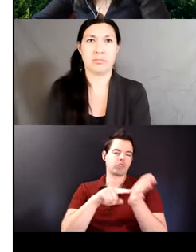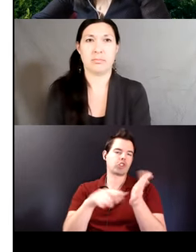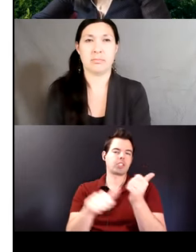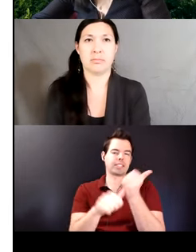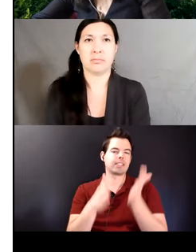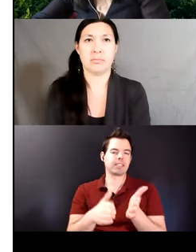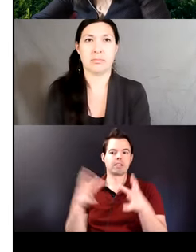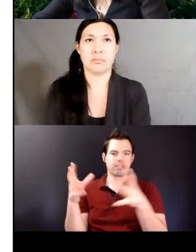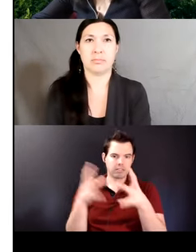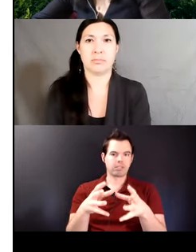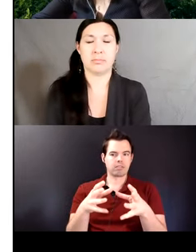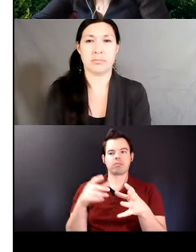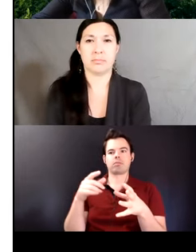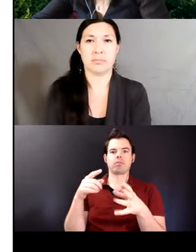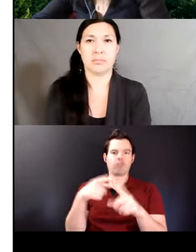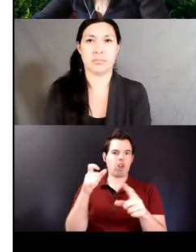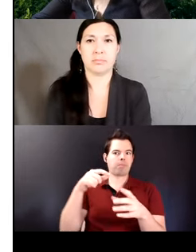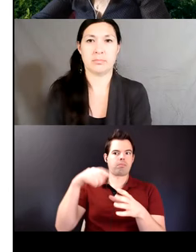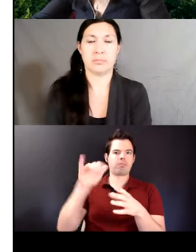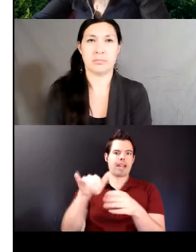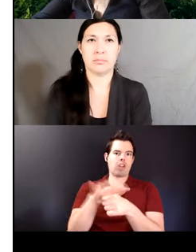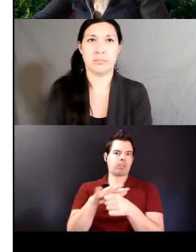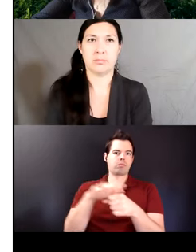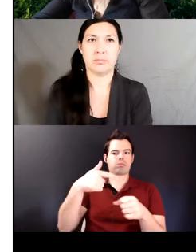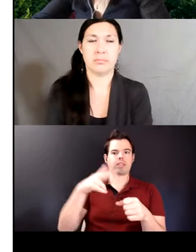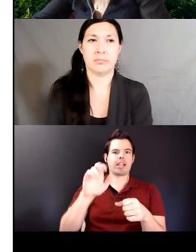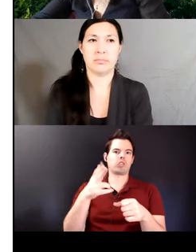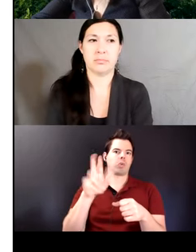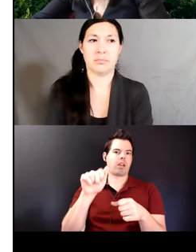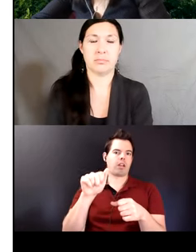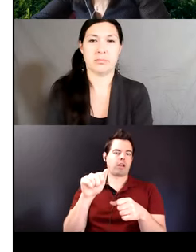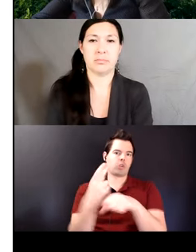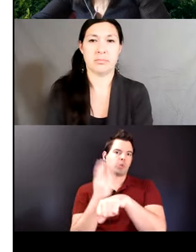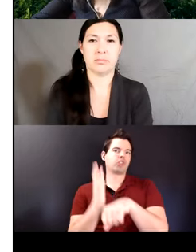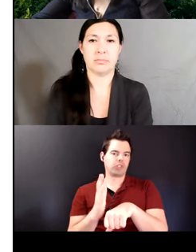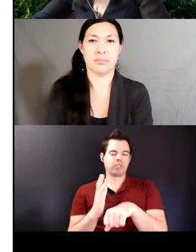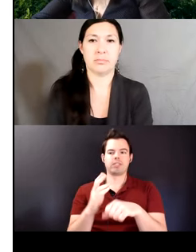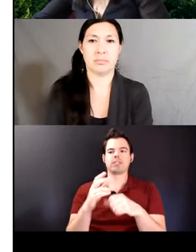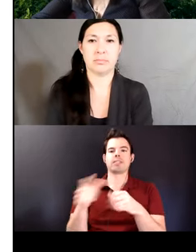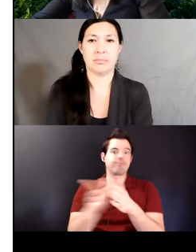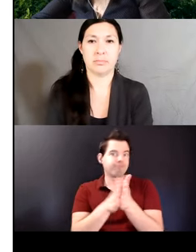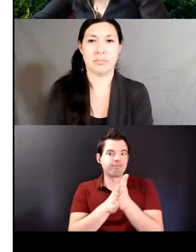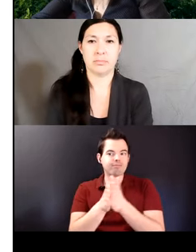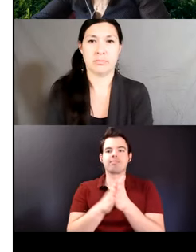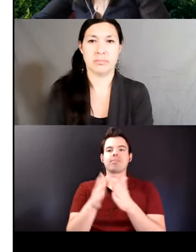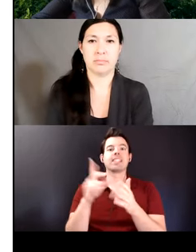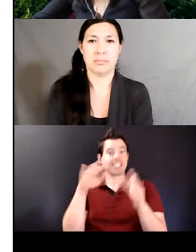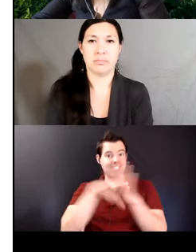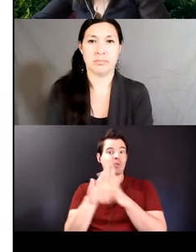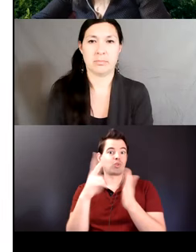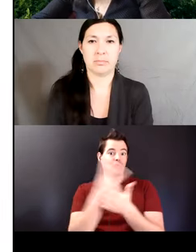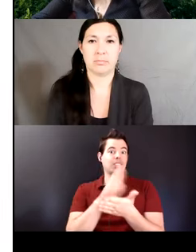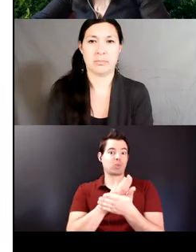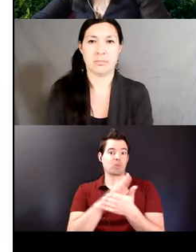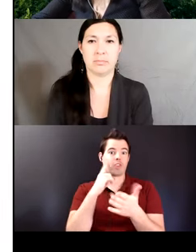pioneers in monolingual Quechua documentation and they both were accepted in grad school in the U.S. for next academic